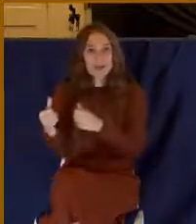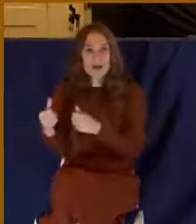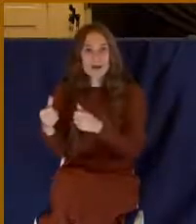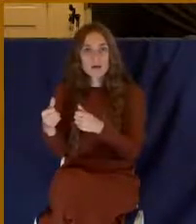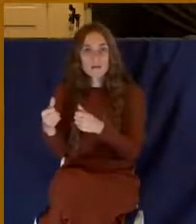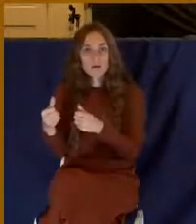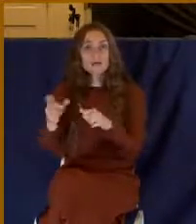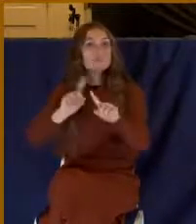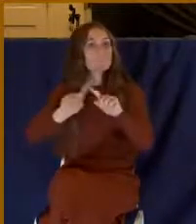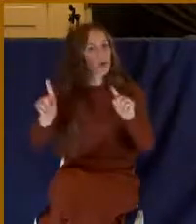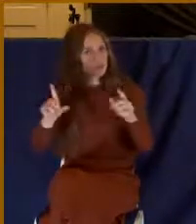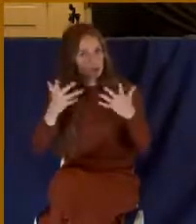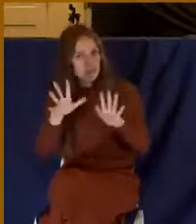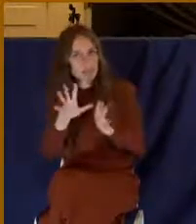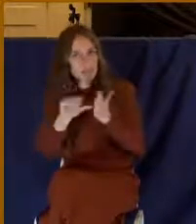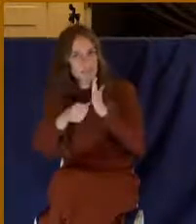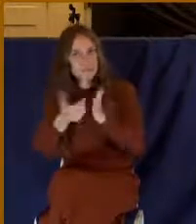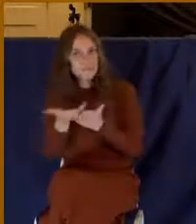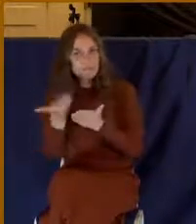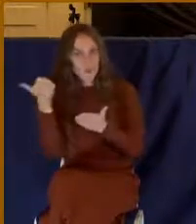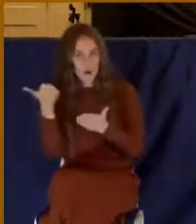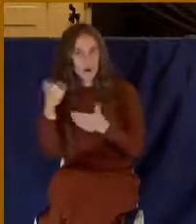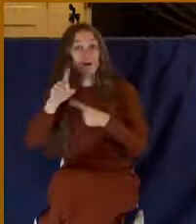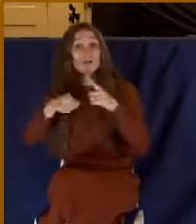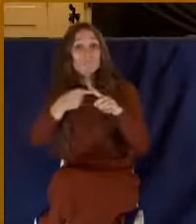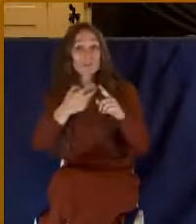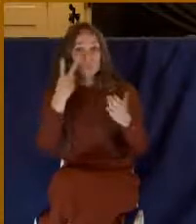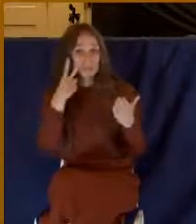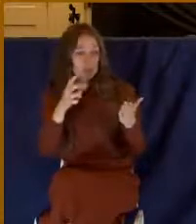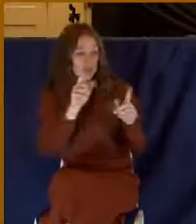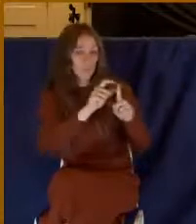When you see the word baptism in the Bible, it's not always referring to water.